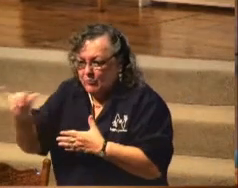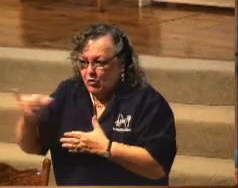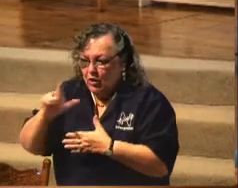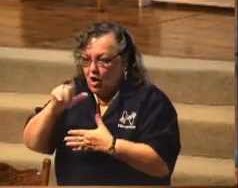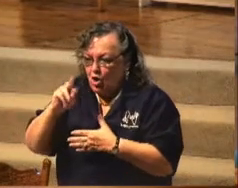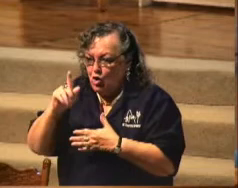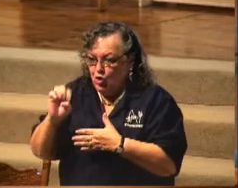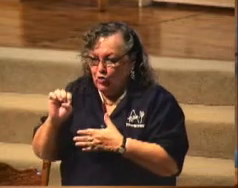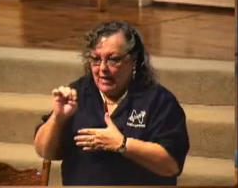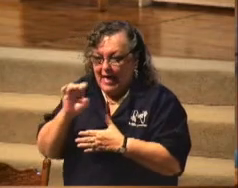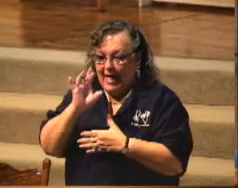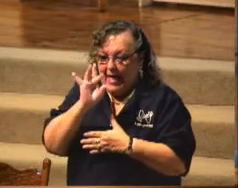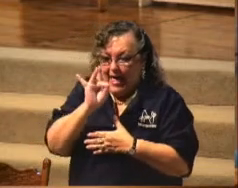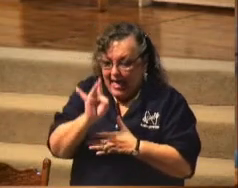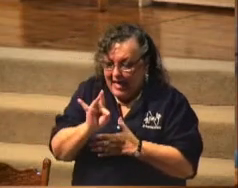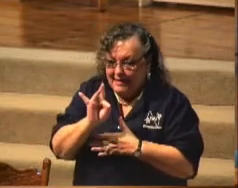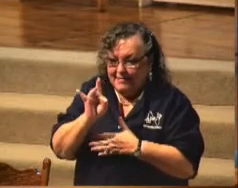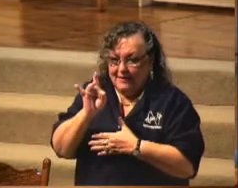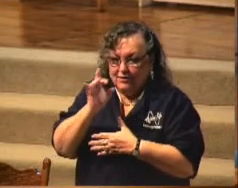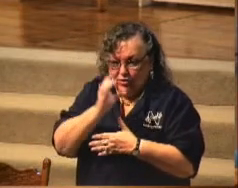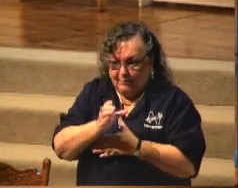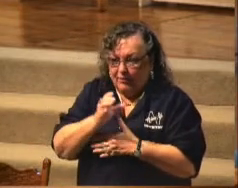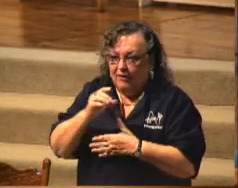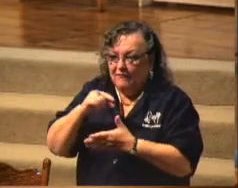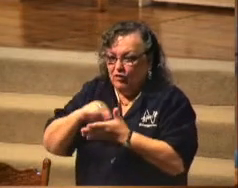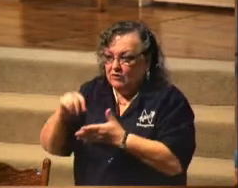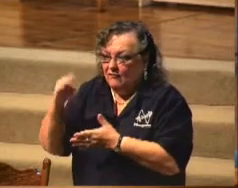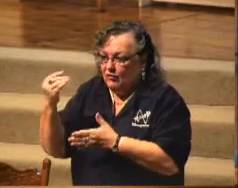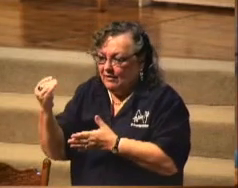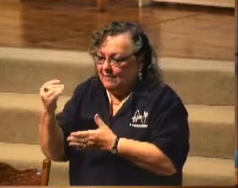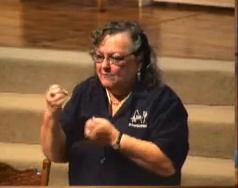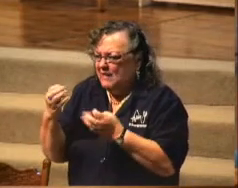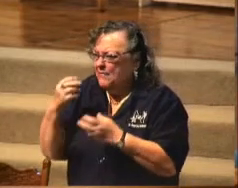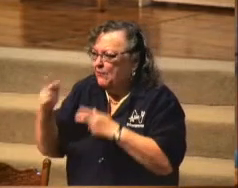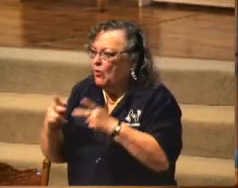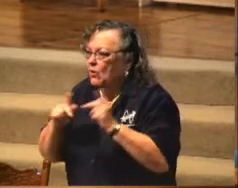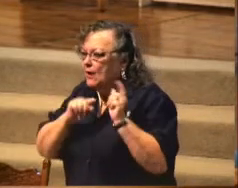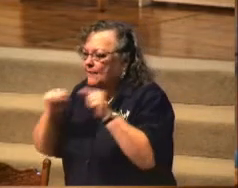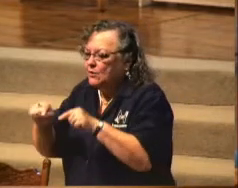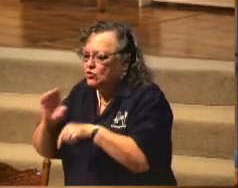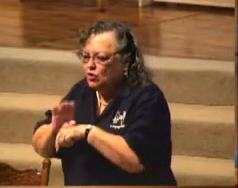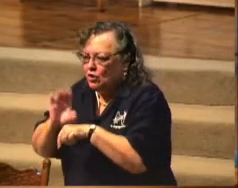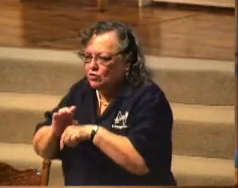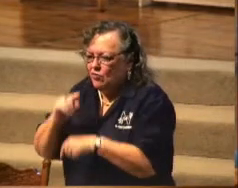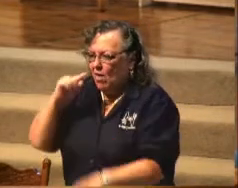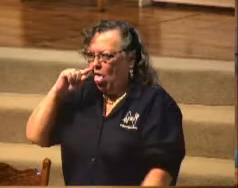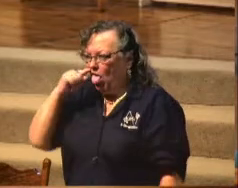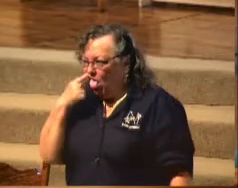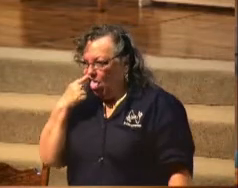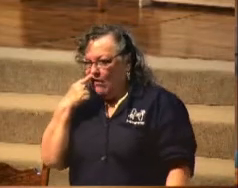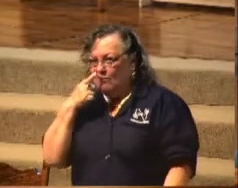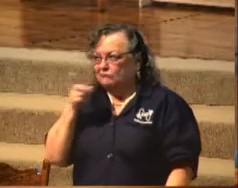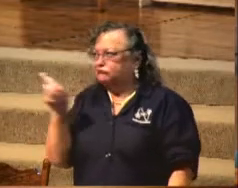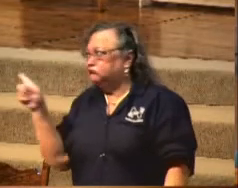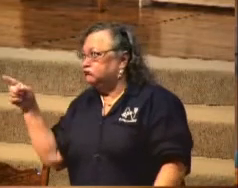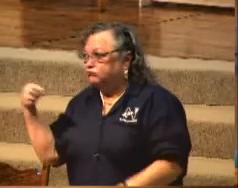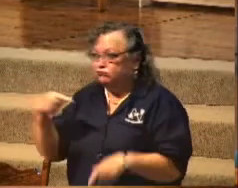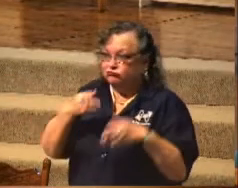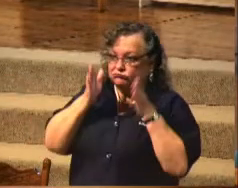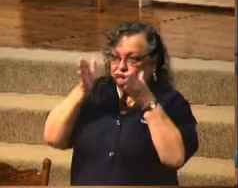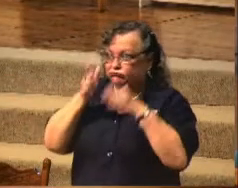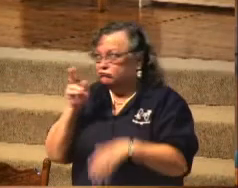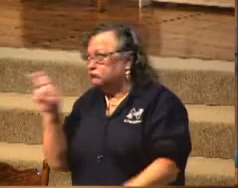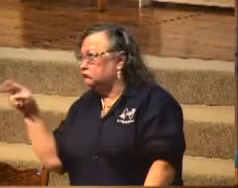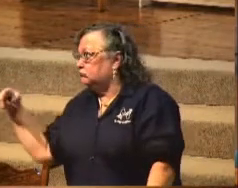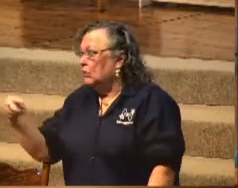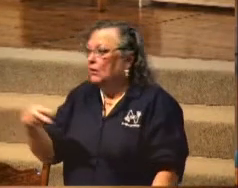14. You know the reason why a lot of people come into church and they're bored and they're just distracted. And they zone out during the